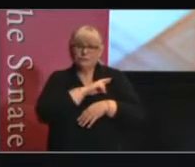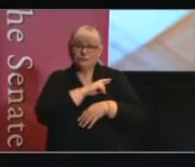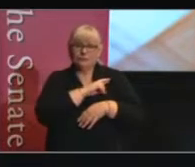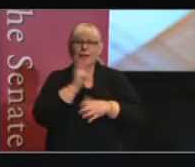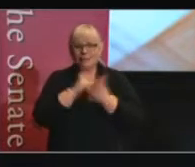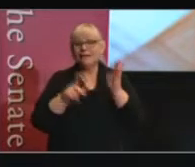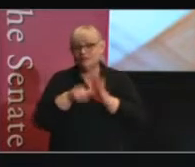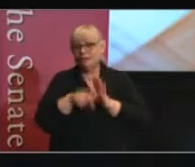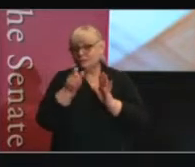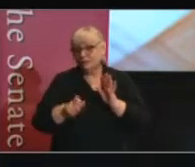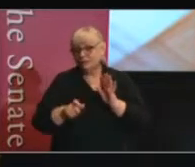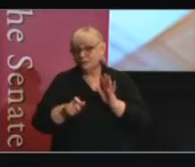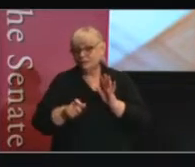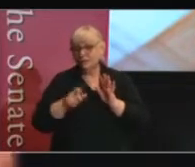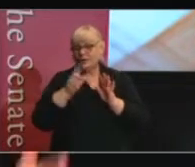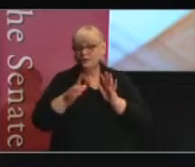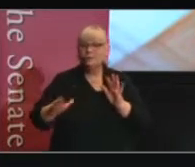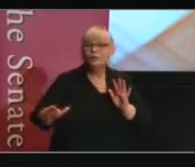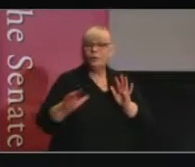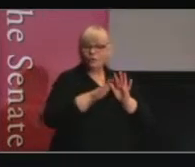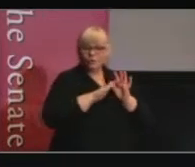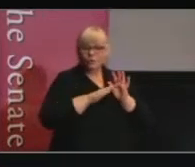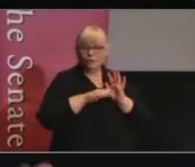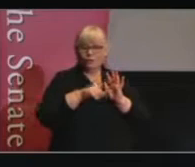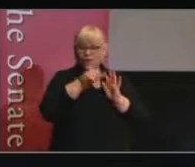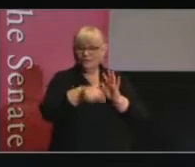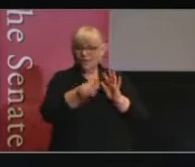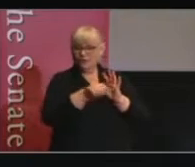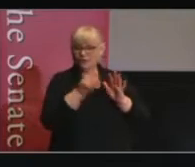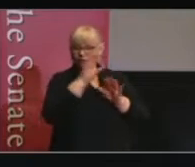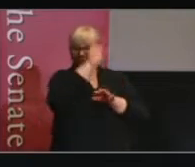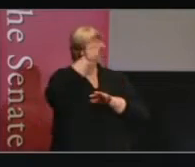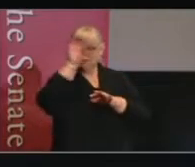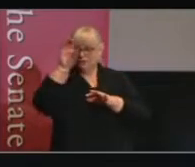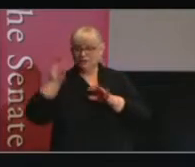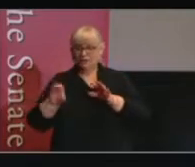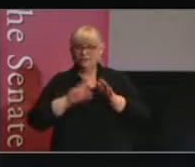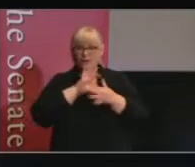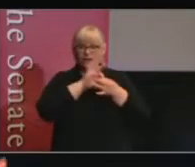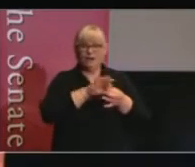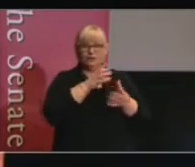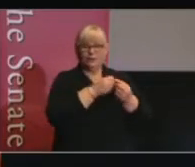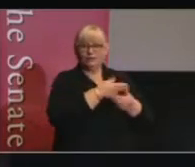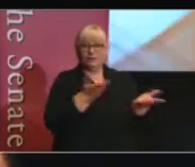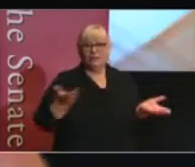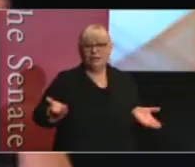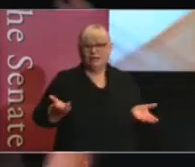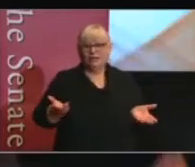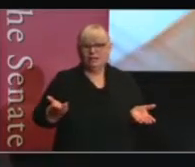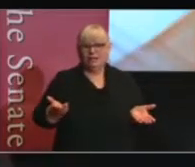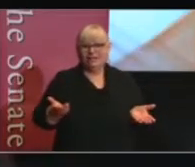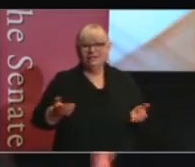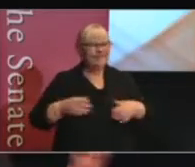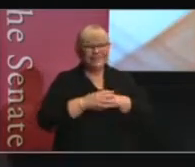part-time person, for all of these aspects of the engagement experience. And so demonstrating